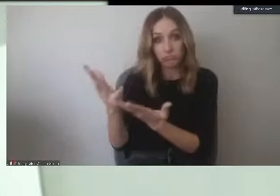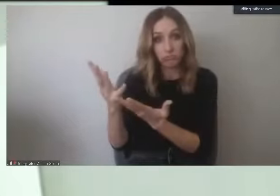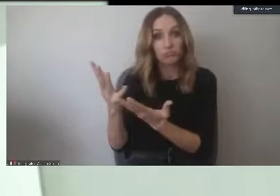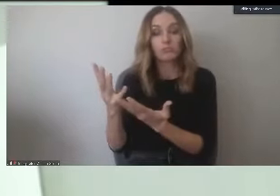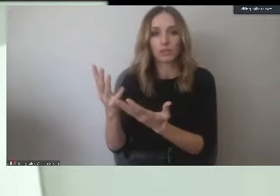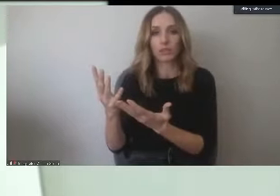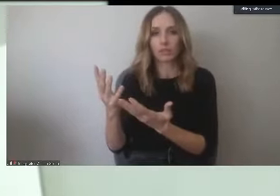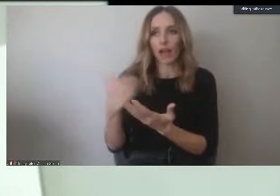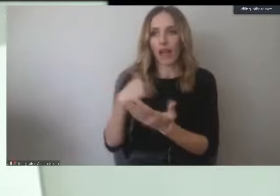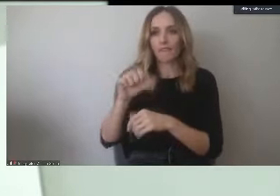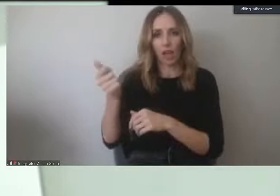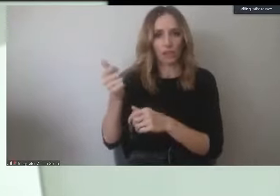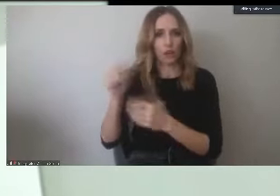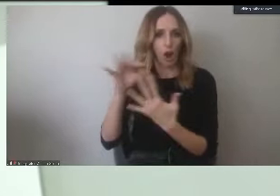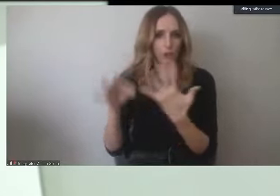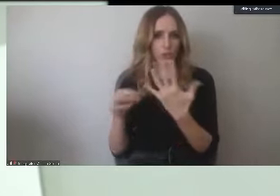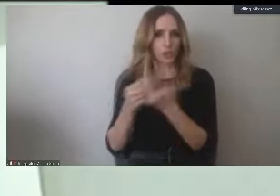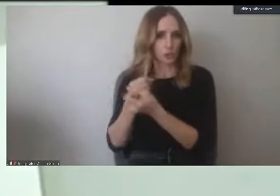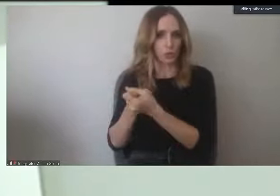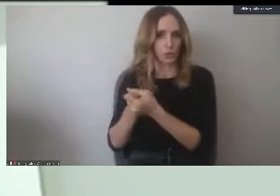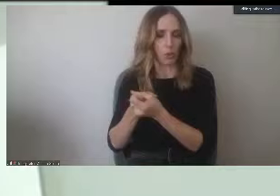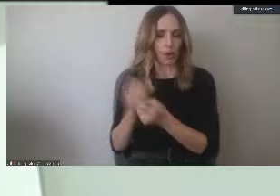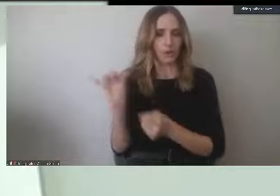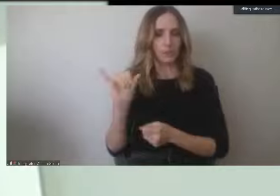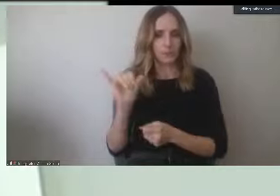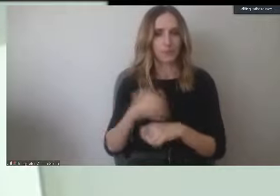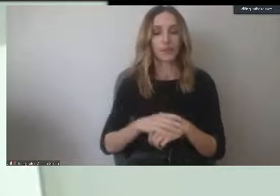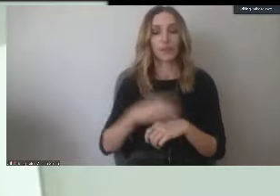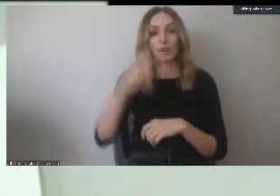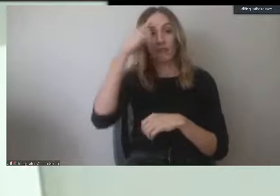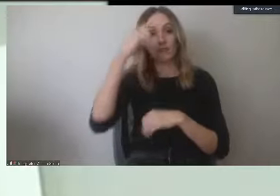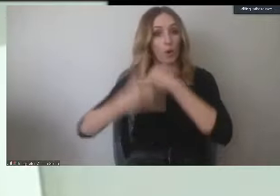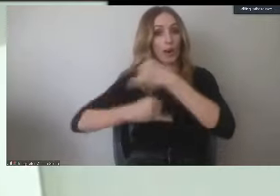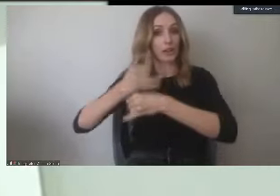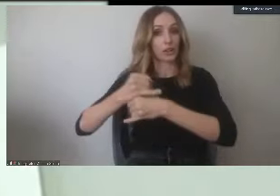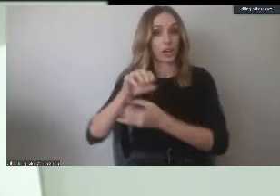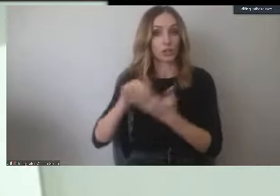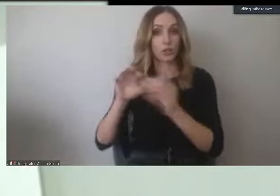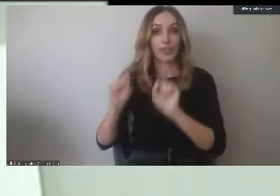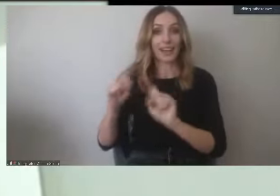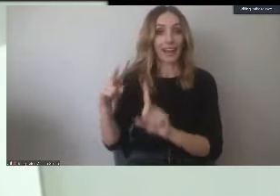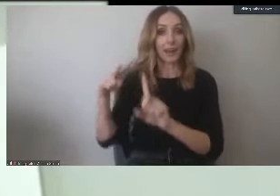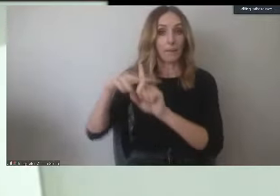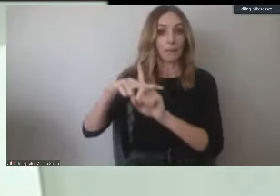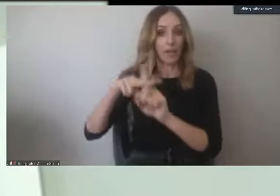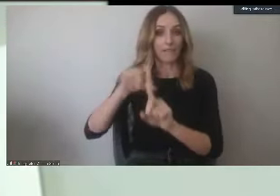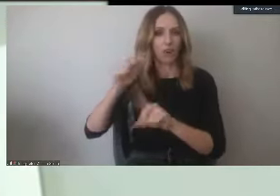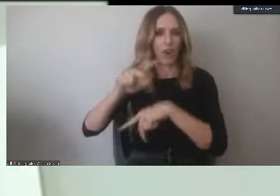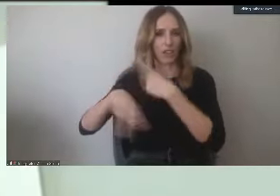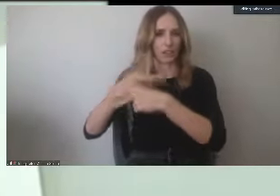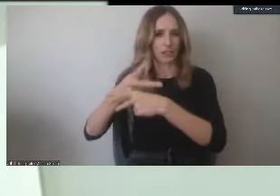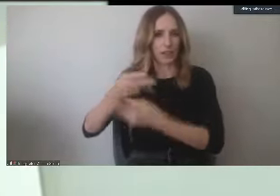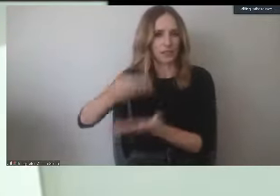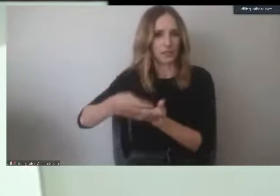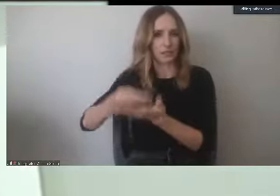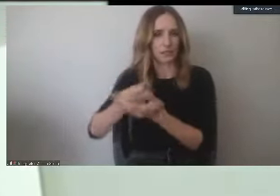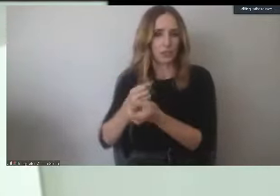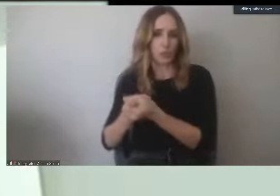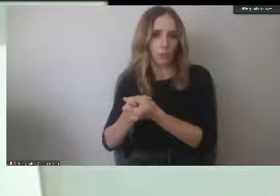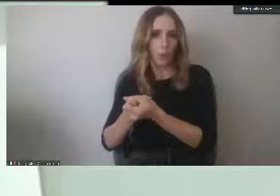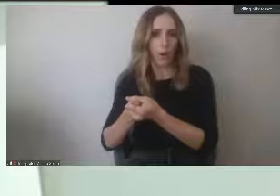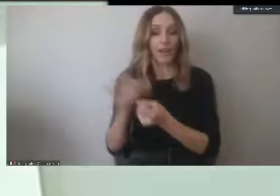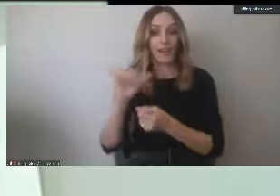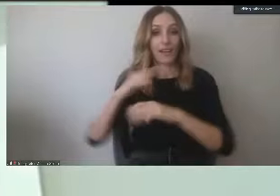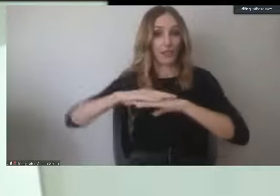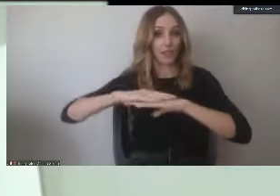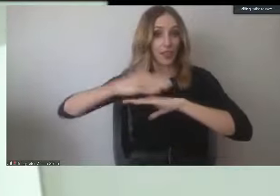support and help them. So, international students can also apply for other forms of support from the college, such as our